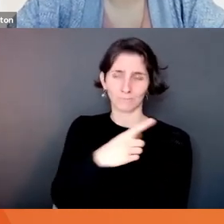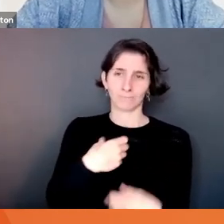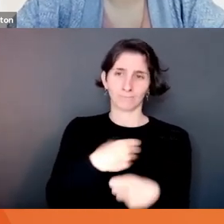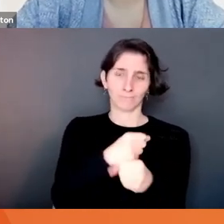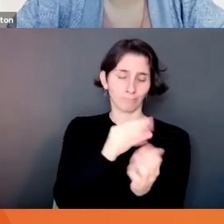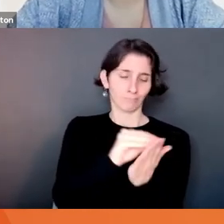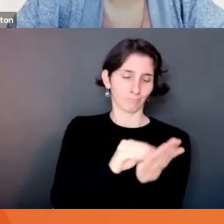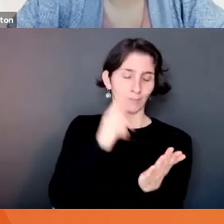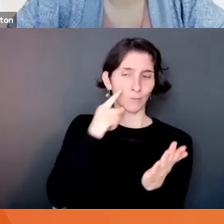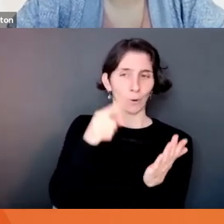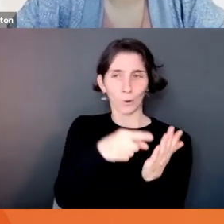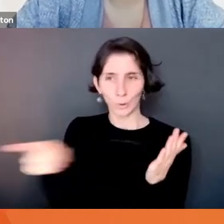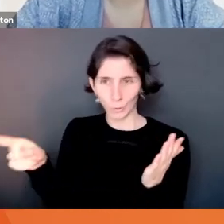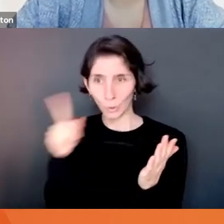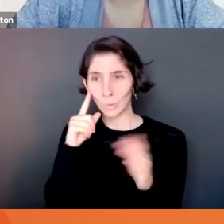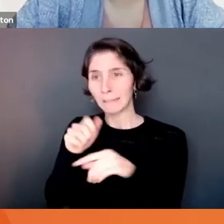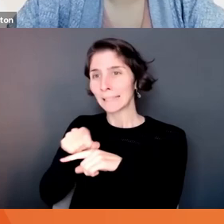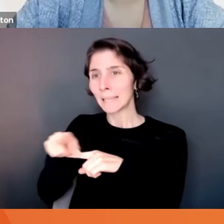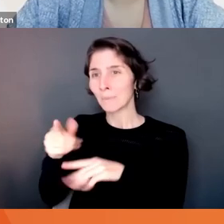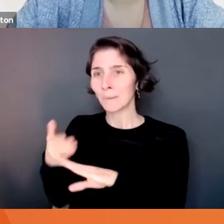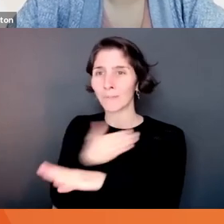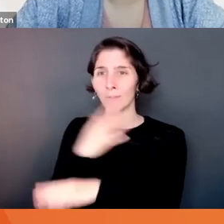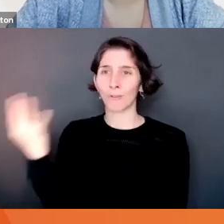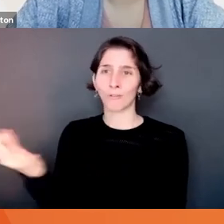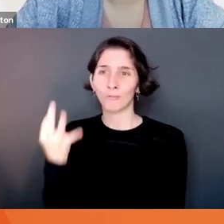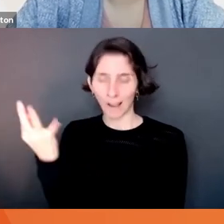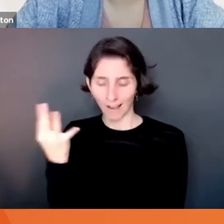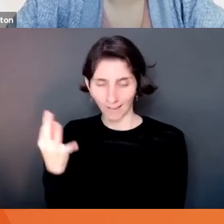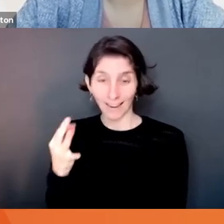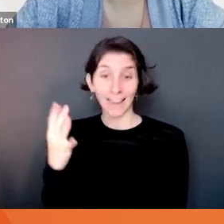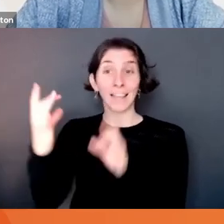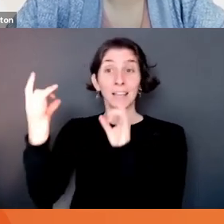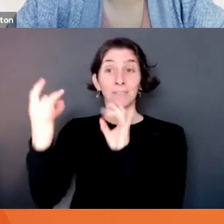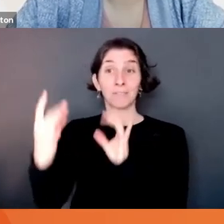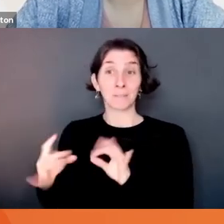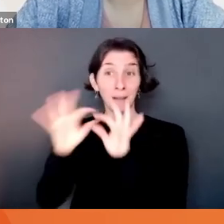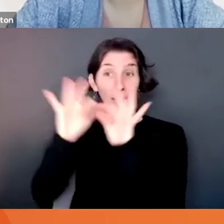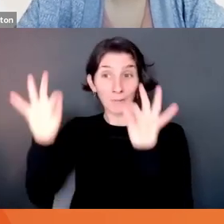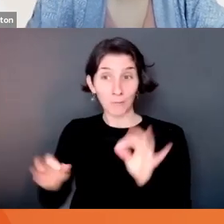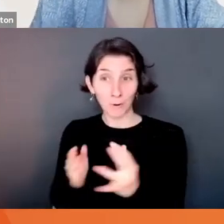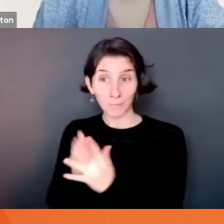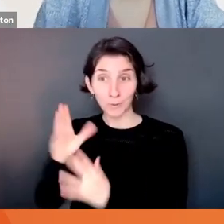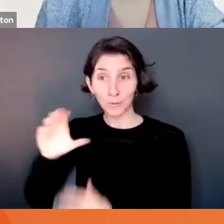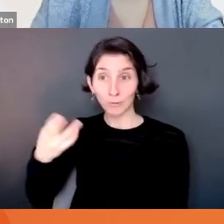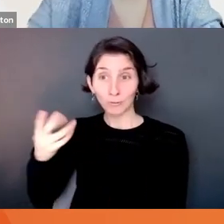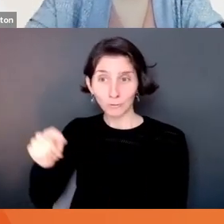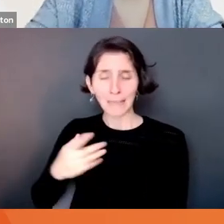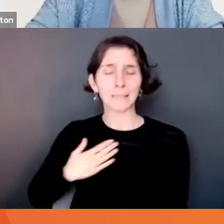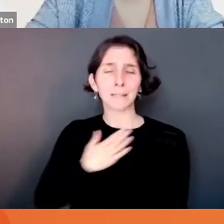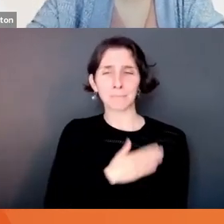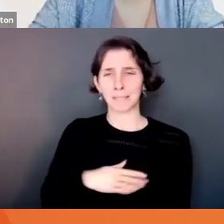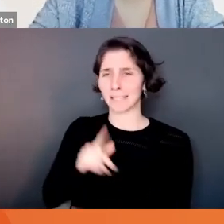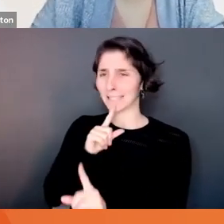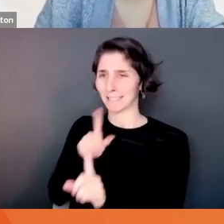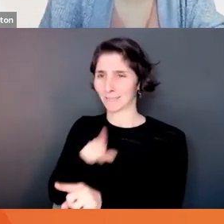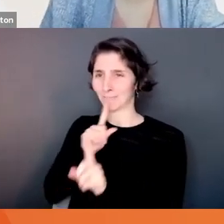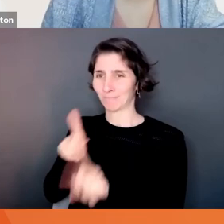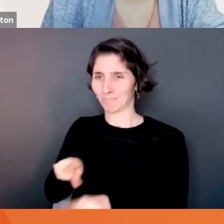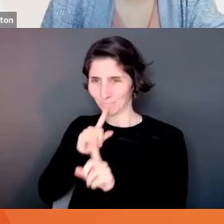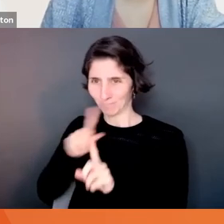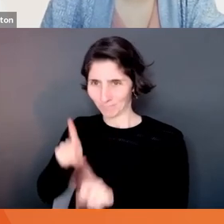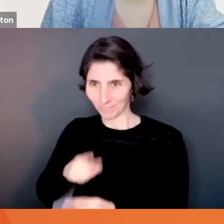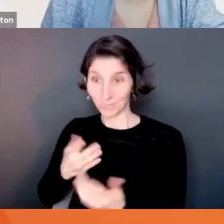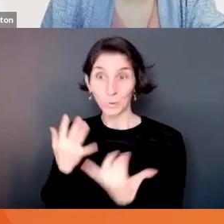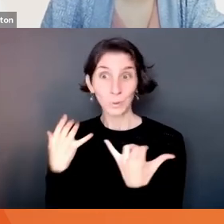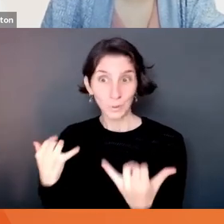that by the end of the week. So feedback form is in the chat. Please fill it out before you disappear for the afternoon or just leave it